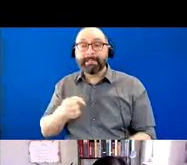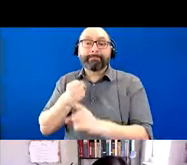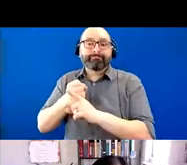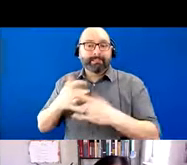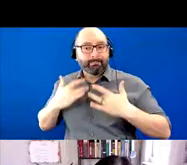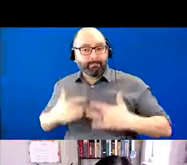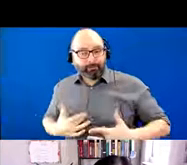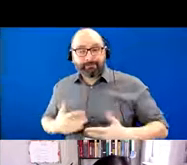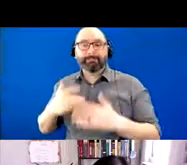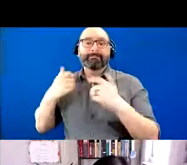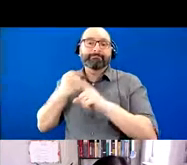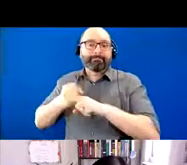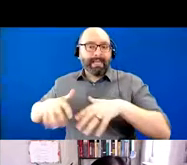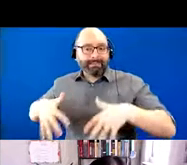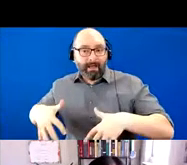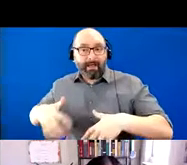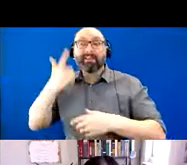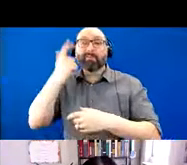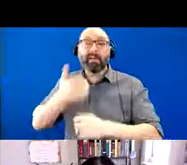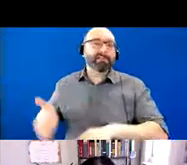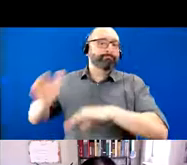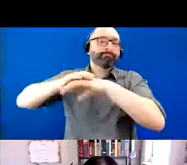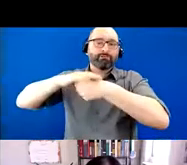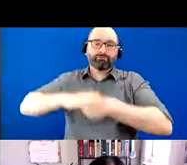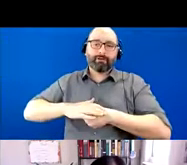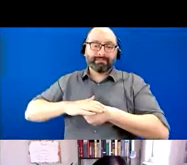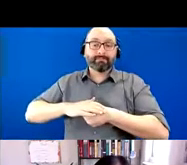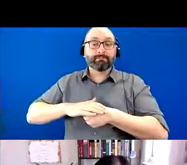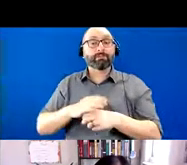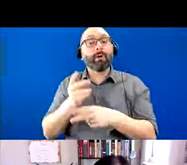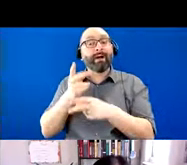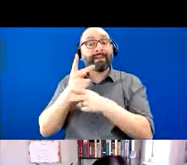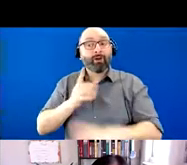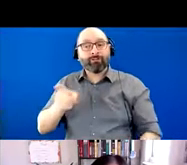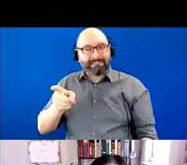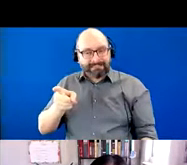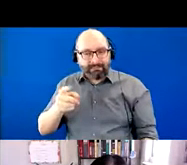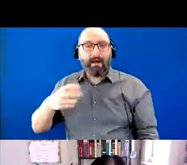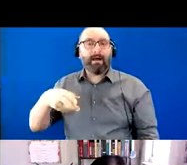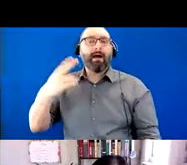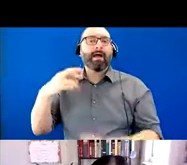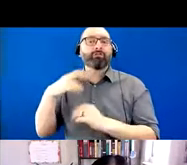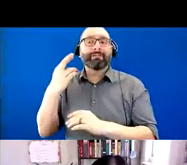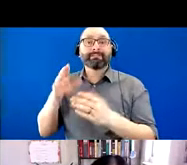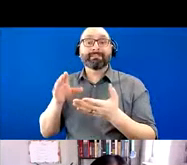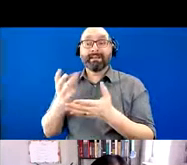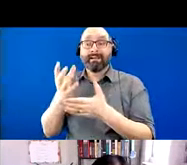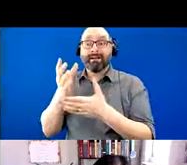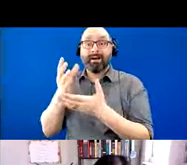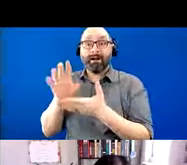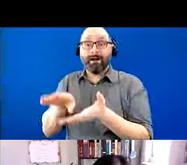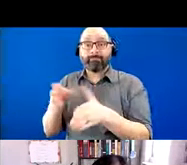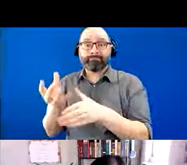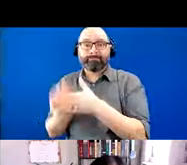due to high levels of stress. Because of this, caregivers are often high risk of dying before their loved ones with